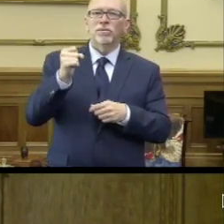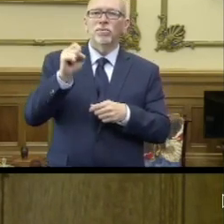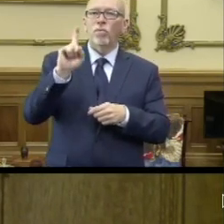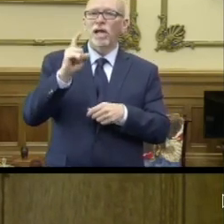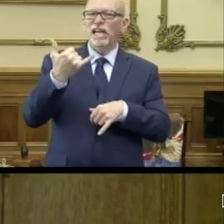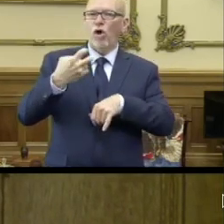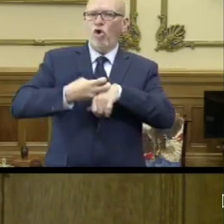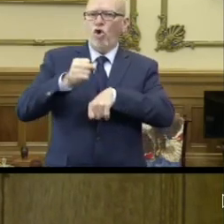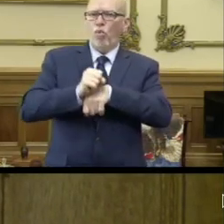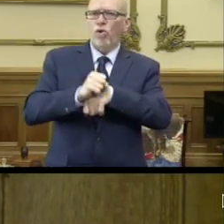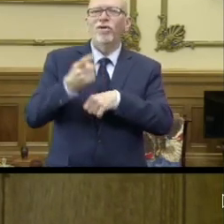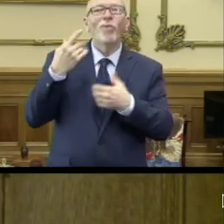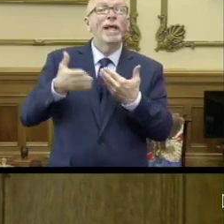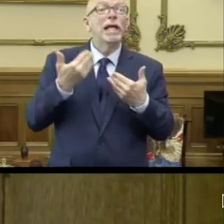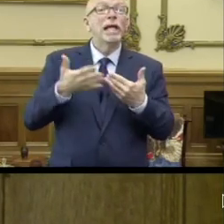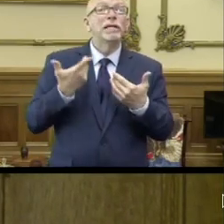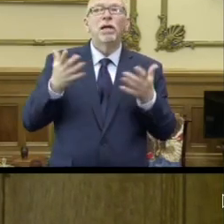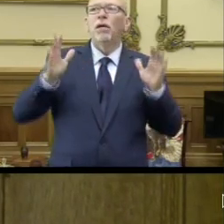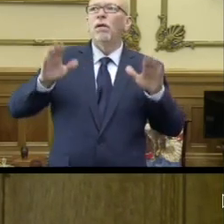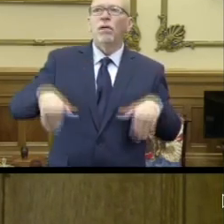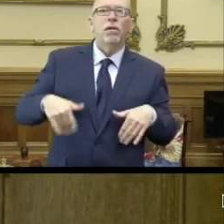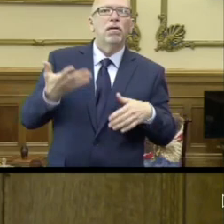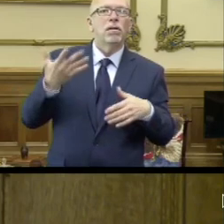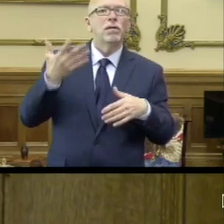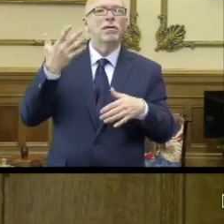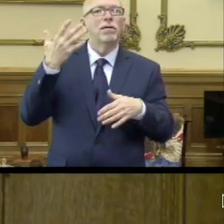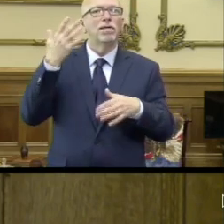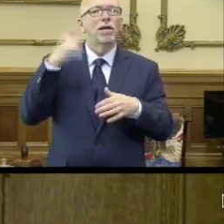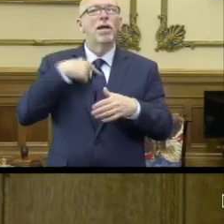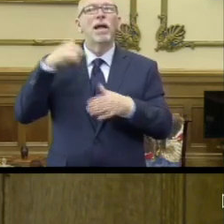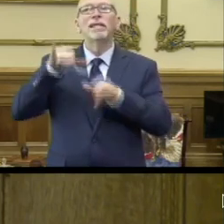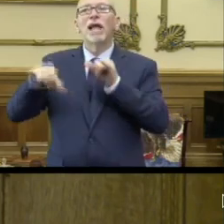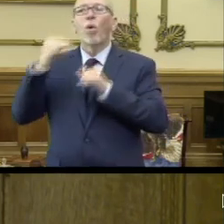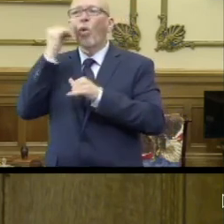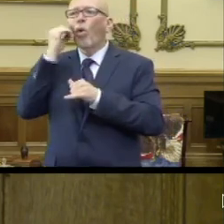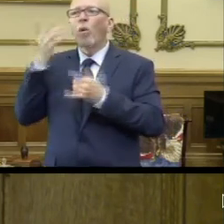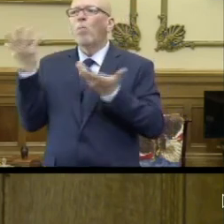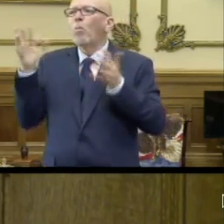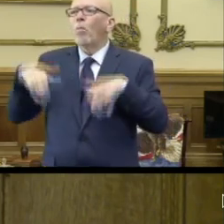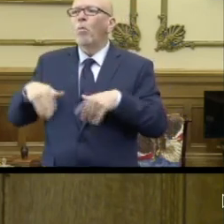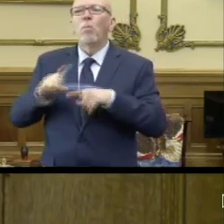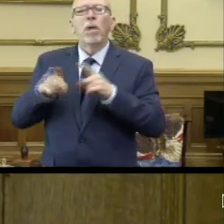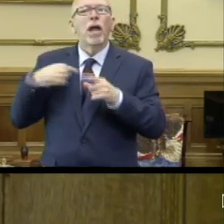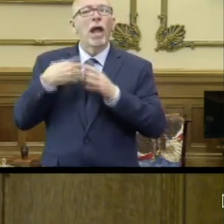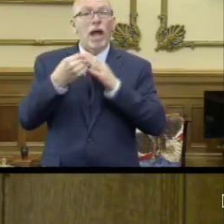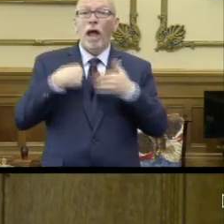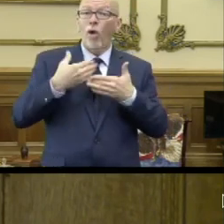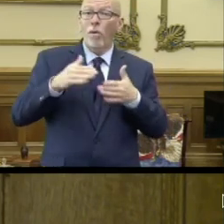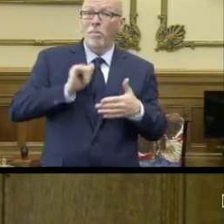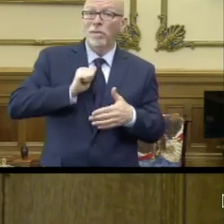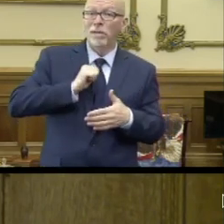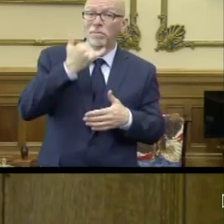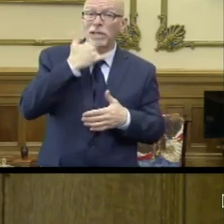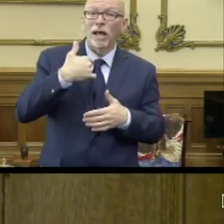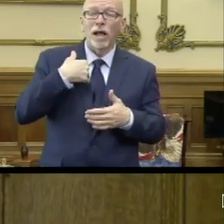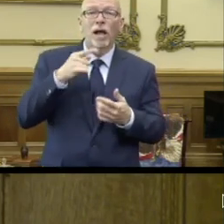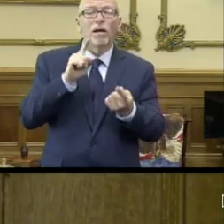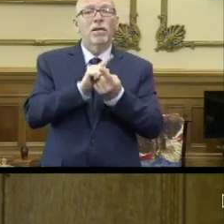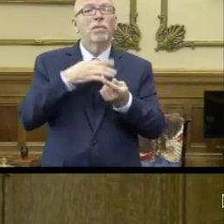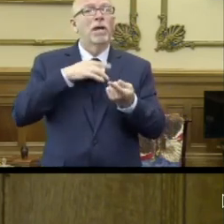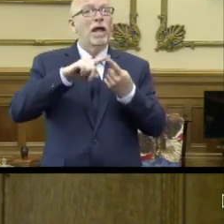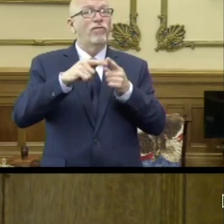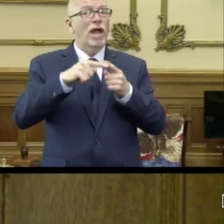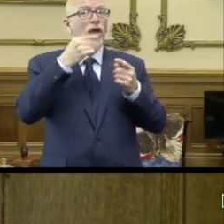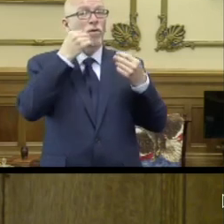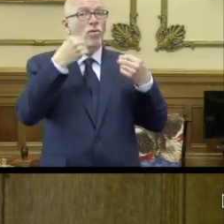starts, right? It's easy to avoid other people when we're staying home. But you go out and I almost made a mistake myself and ran into a friend at the grocery